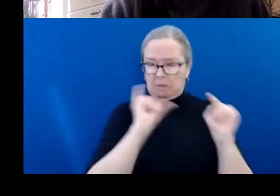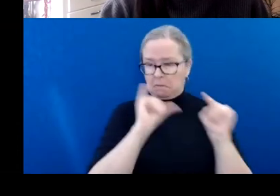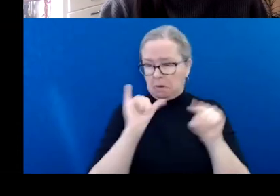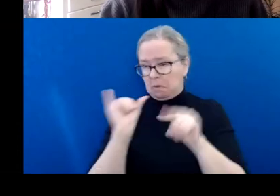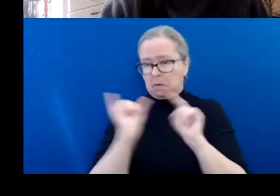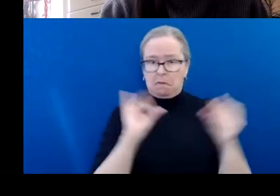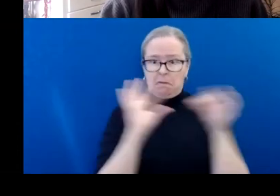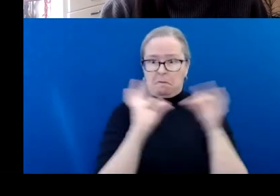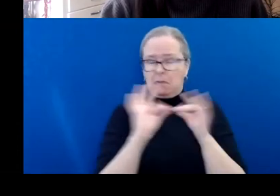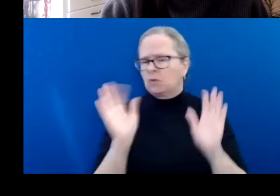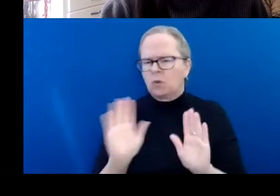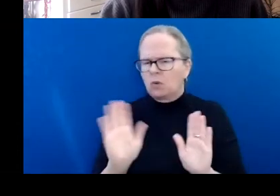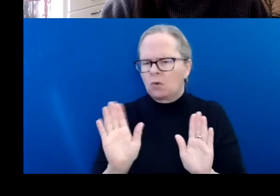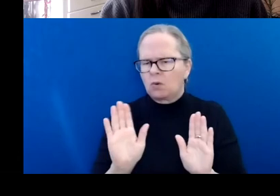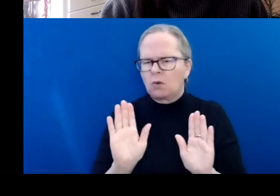300 words.